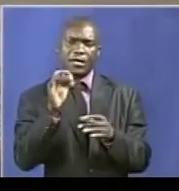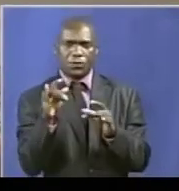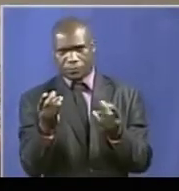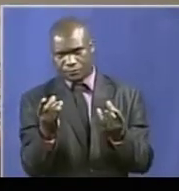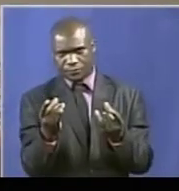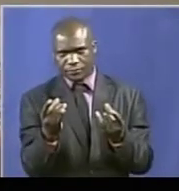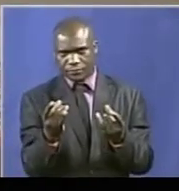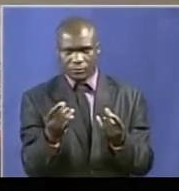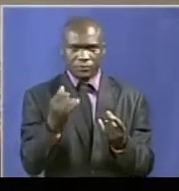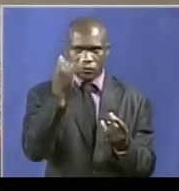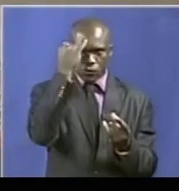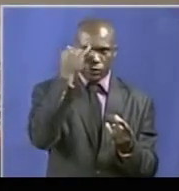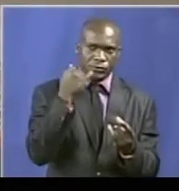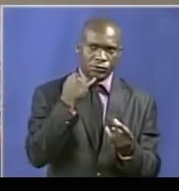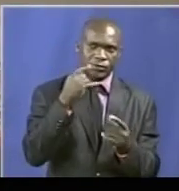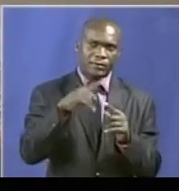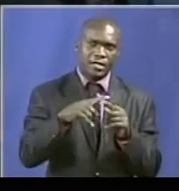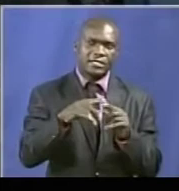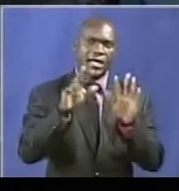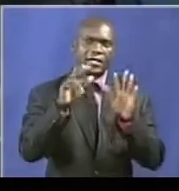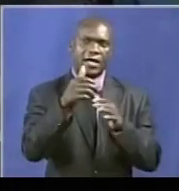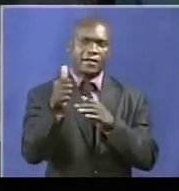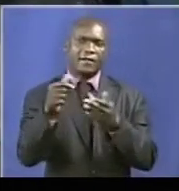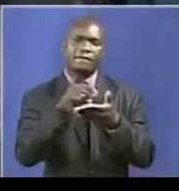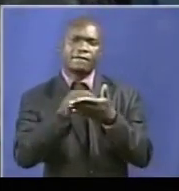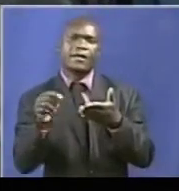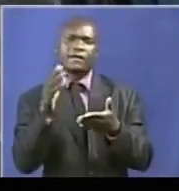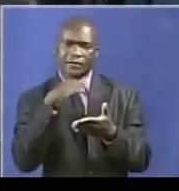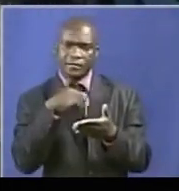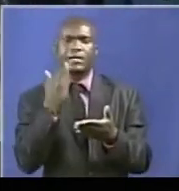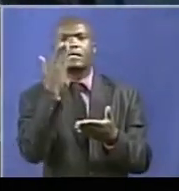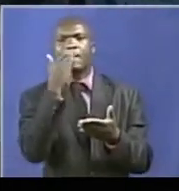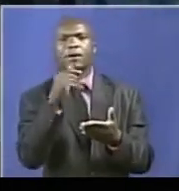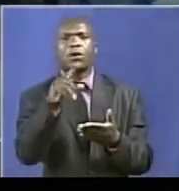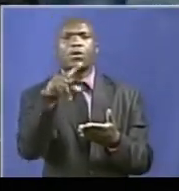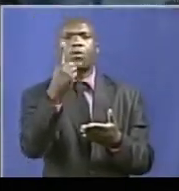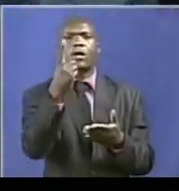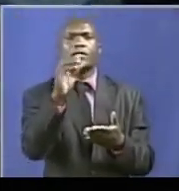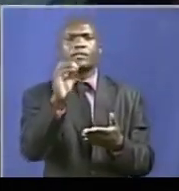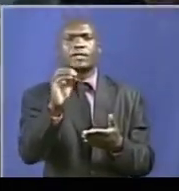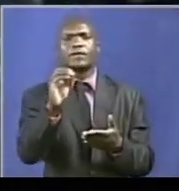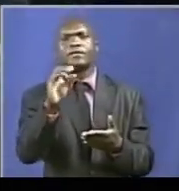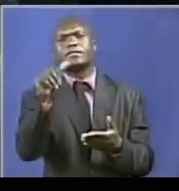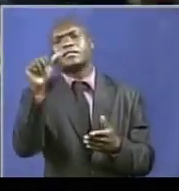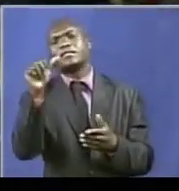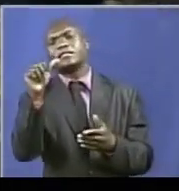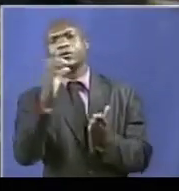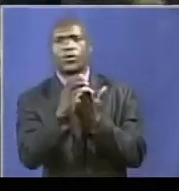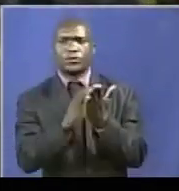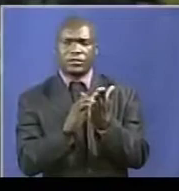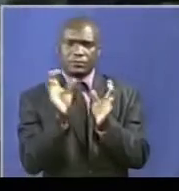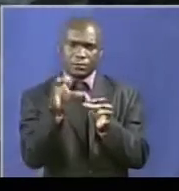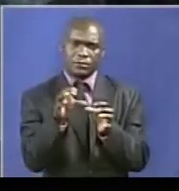Mujuru and the eight ministers were said in terms of section 106 subsection 2b which